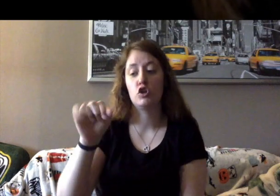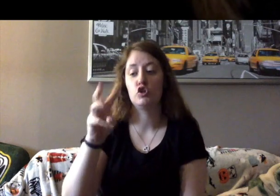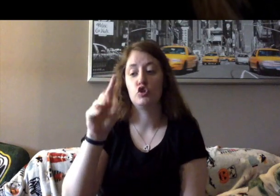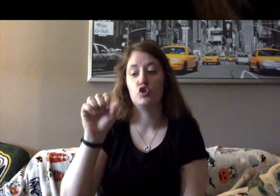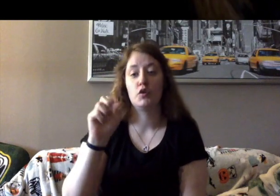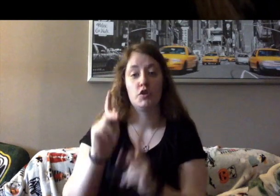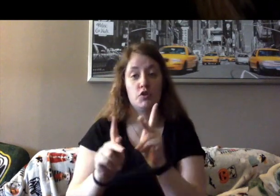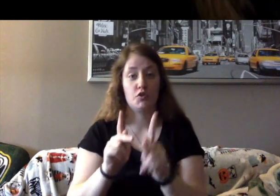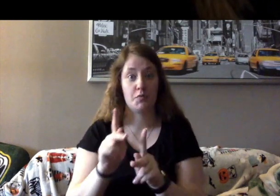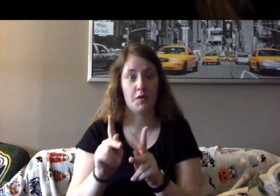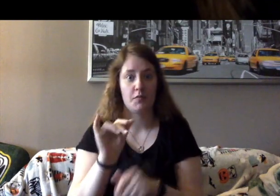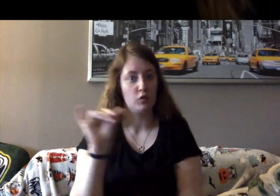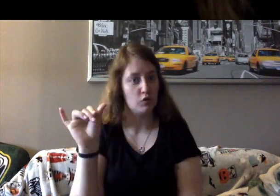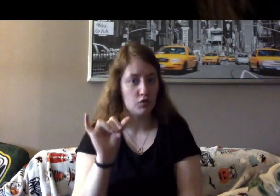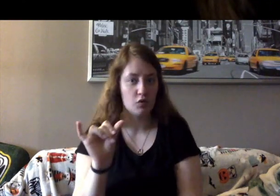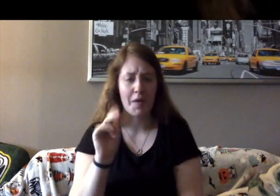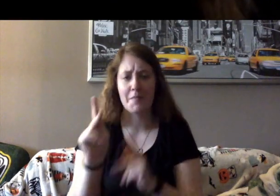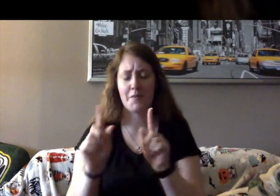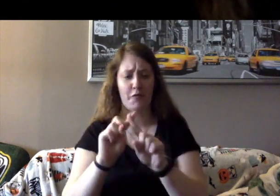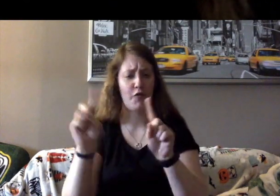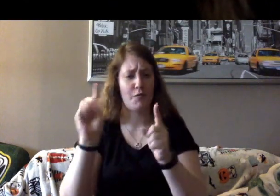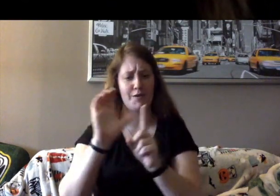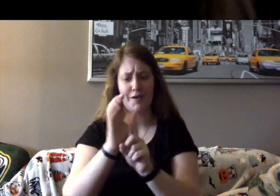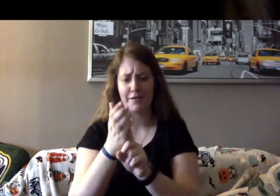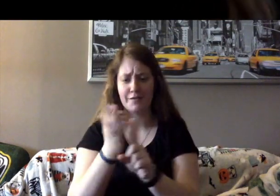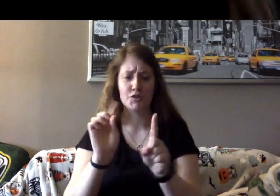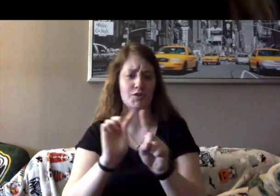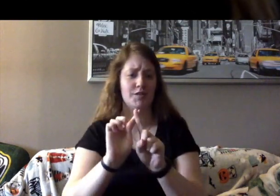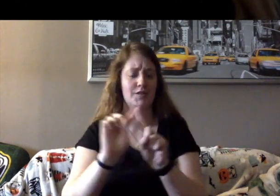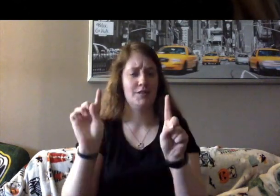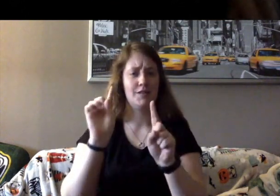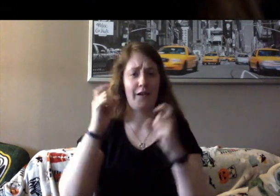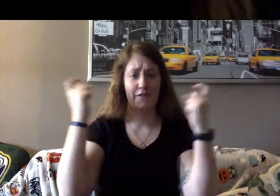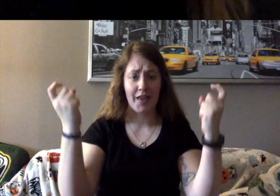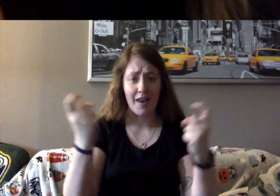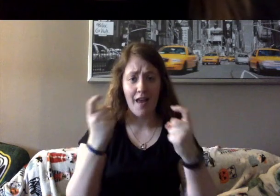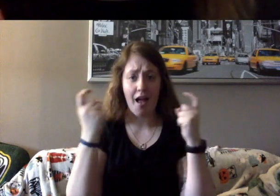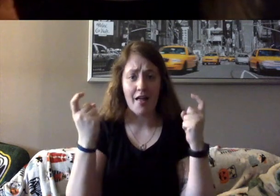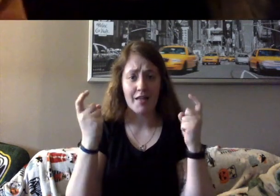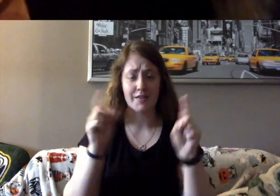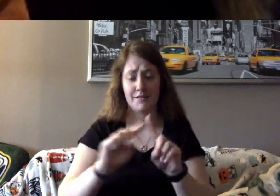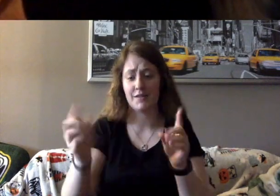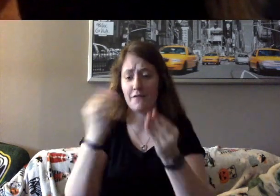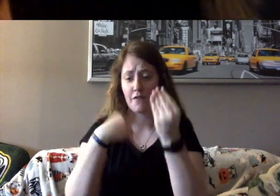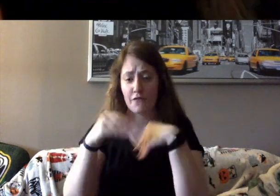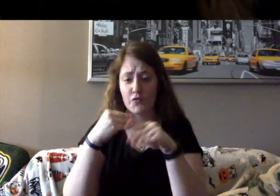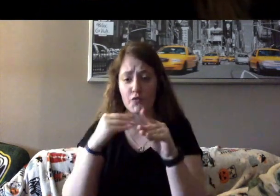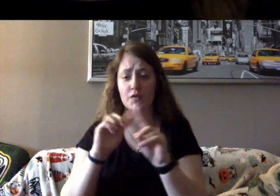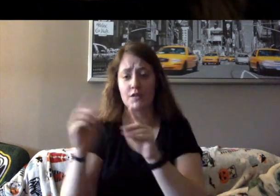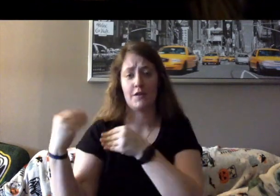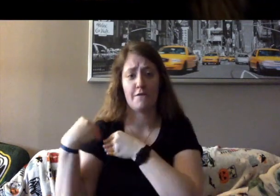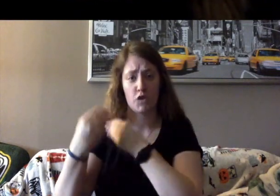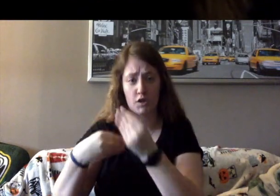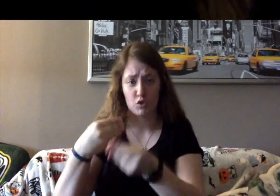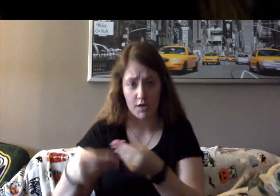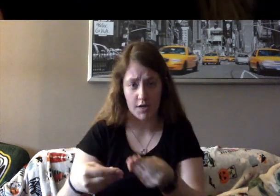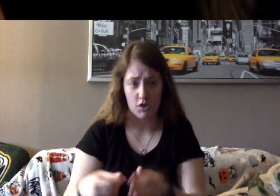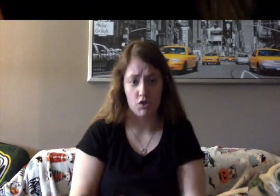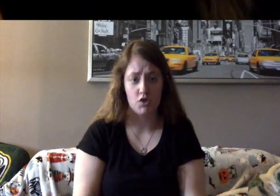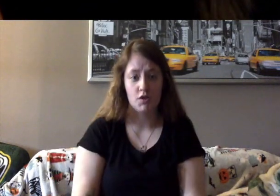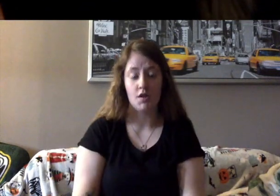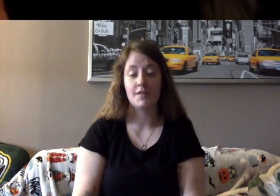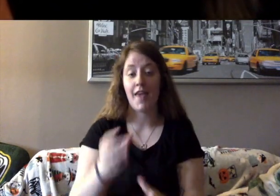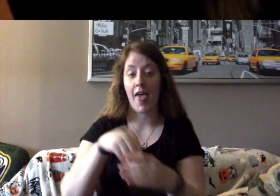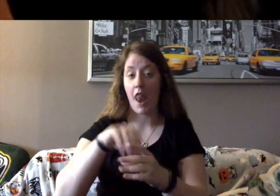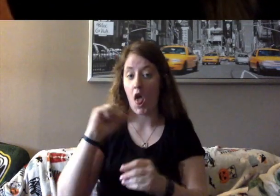People from different cultures with different holidays, foods, and traditions. But in all these families in